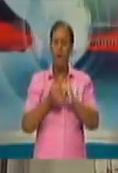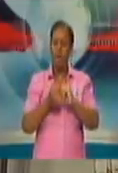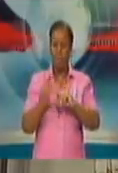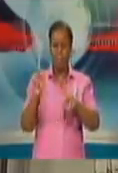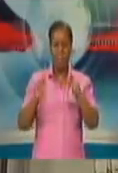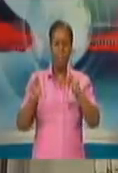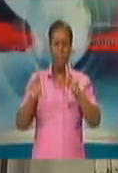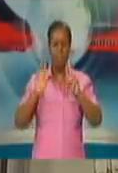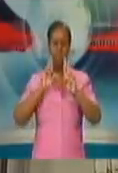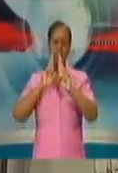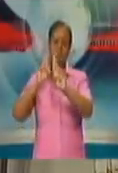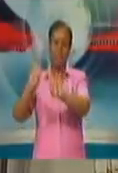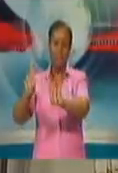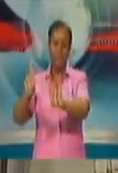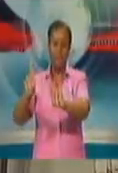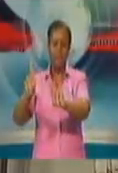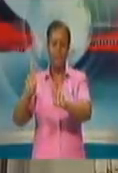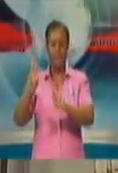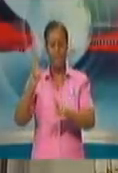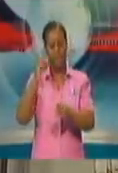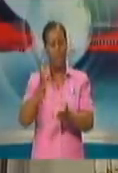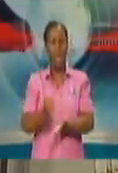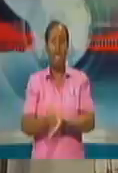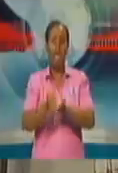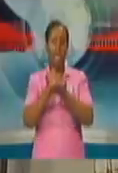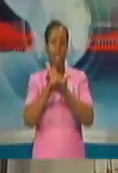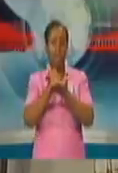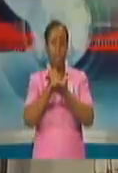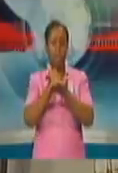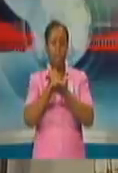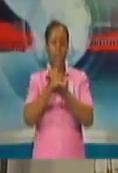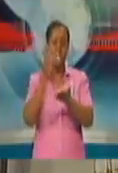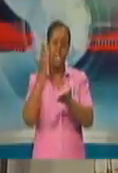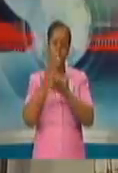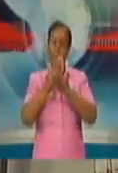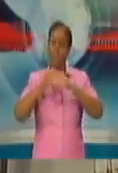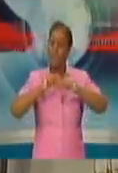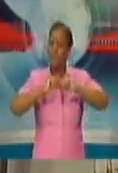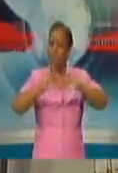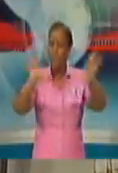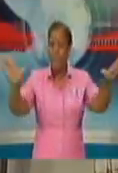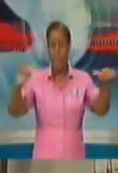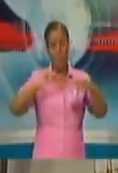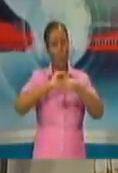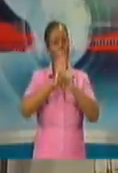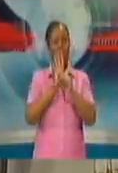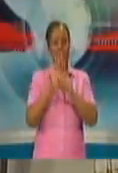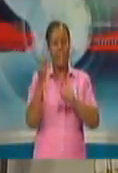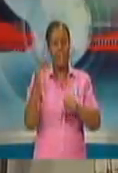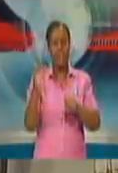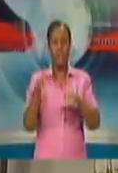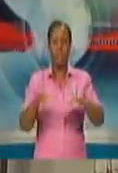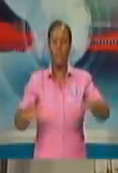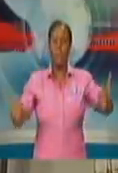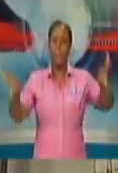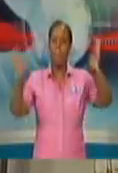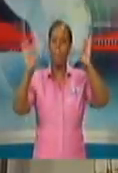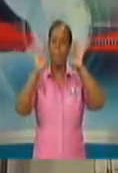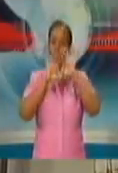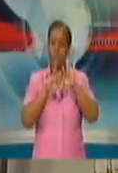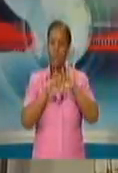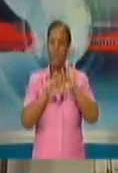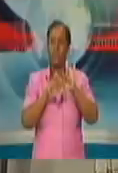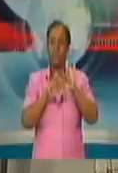every stage could be considered critical. Whether it's the provision of the parallel healthcare system, treatment,